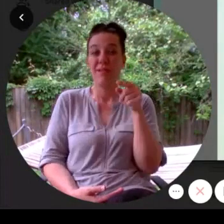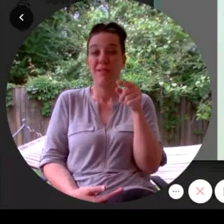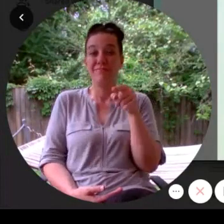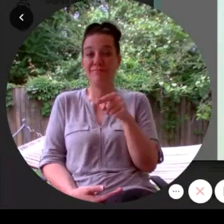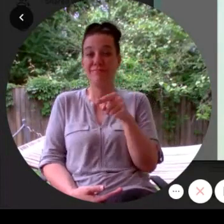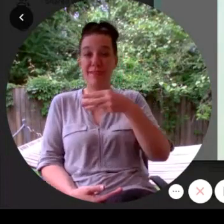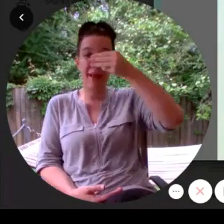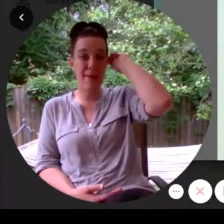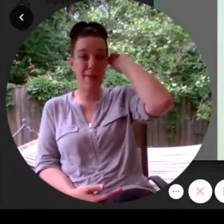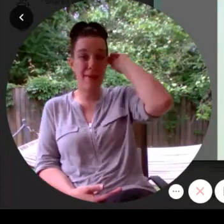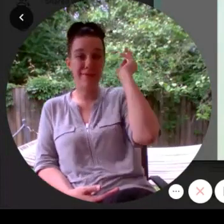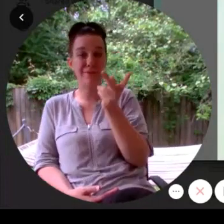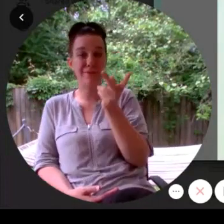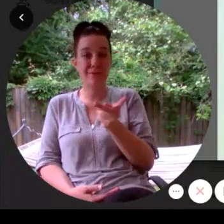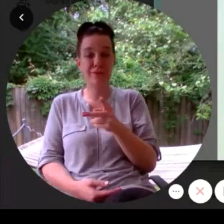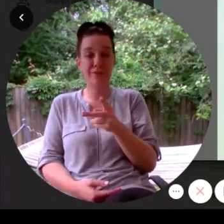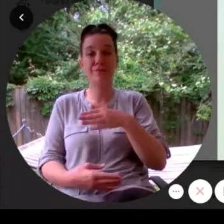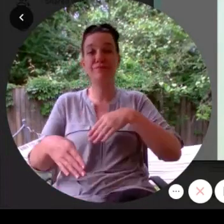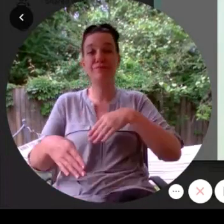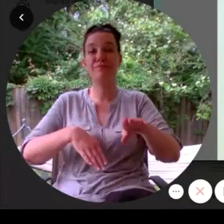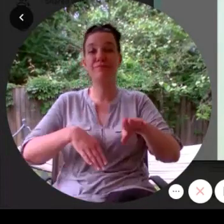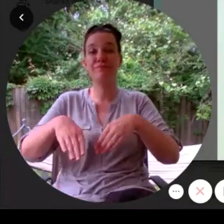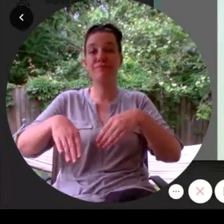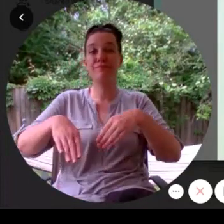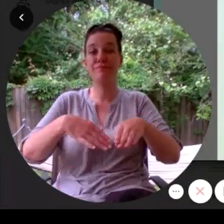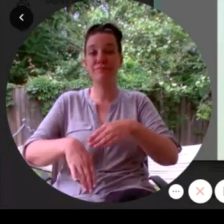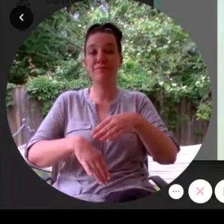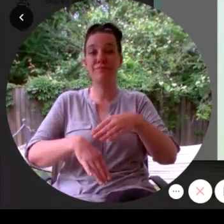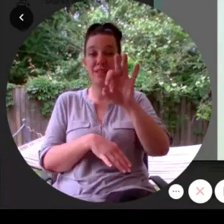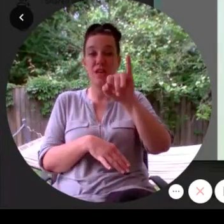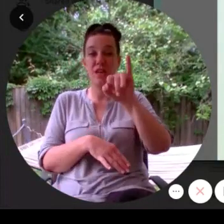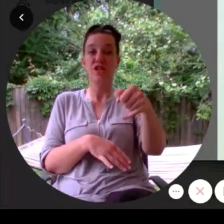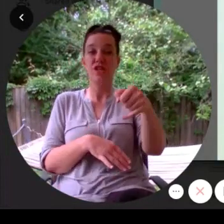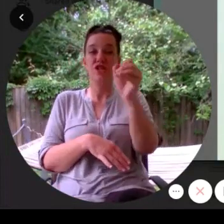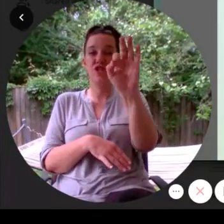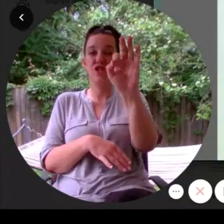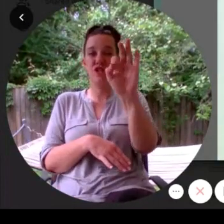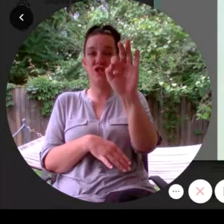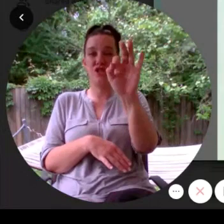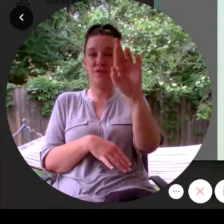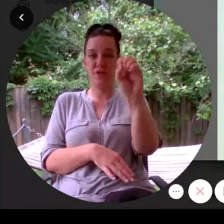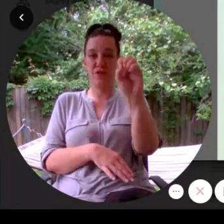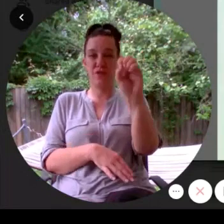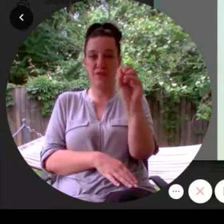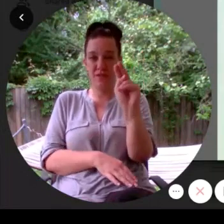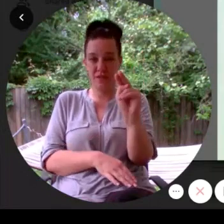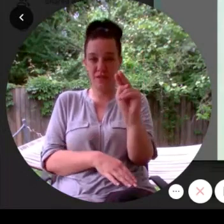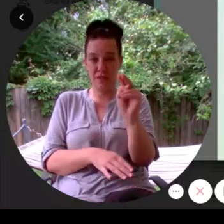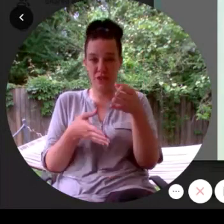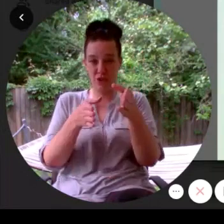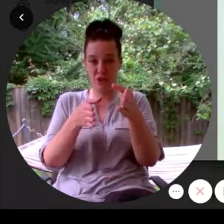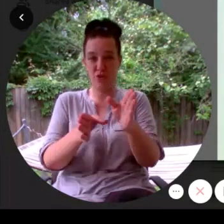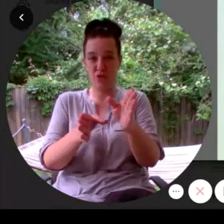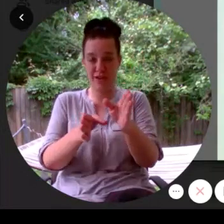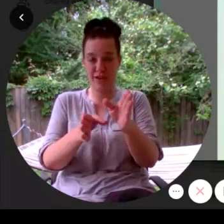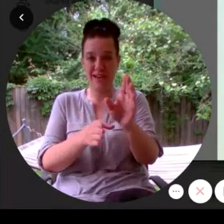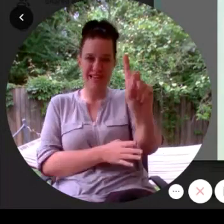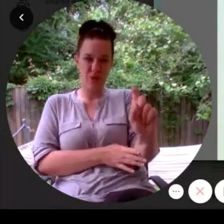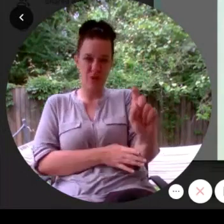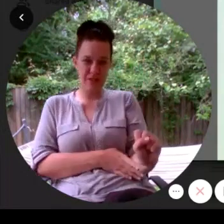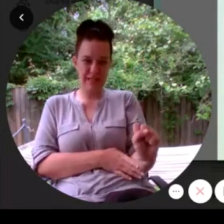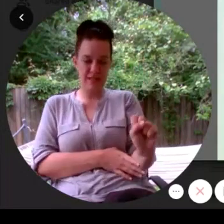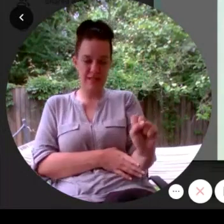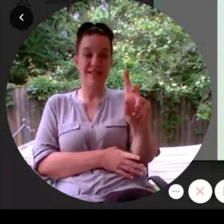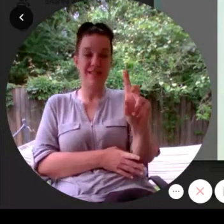along Jefferson Street in downtown Yanni Valley they passed